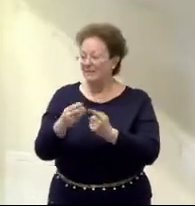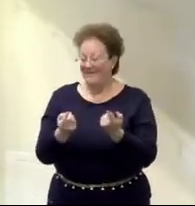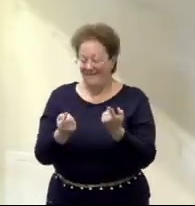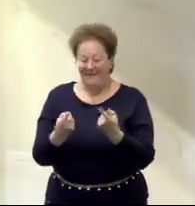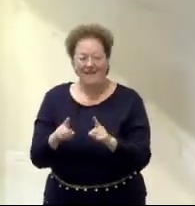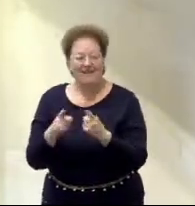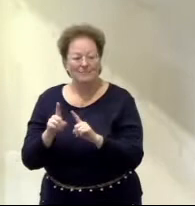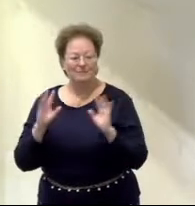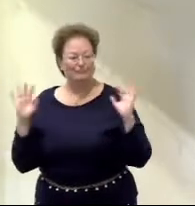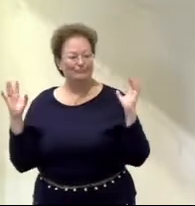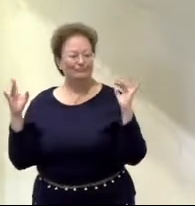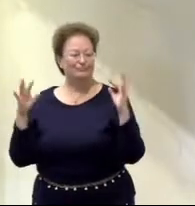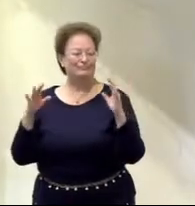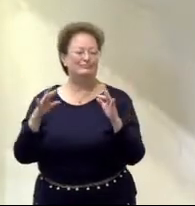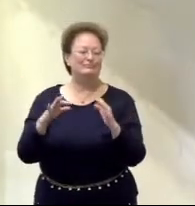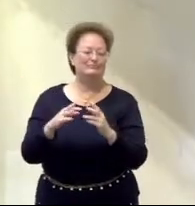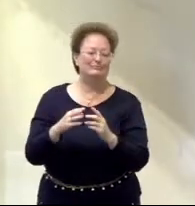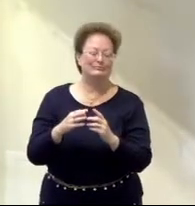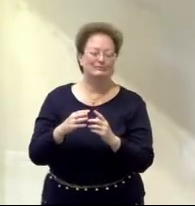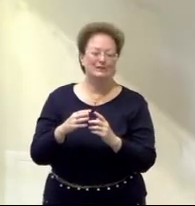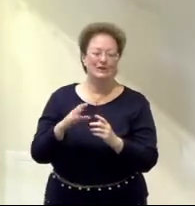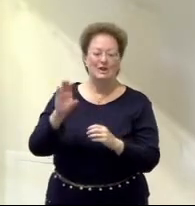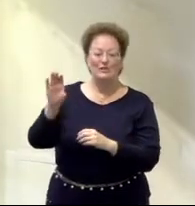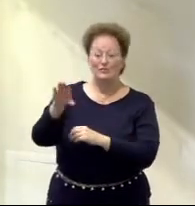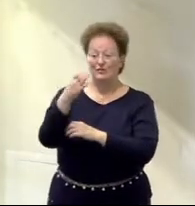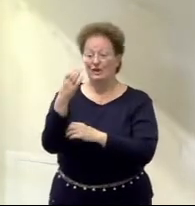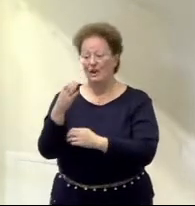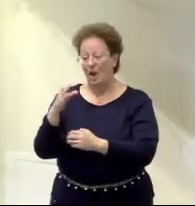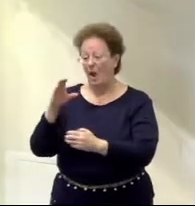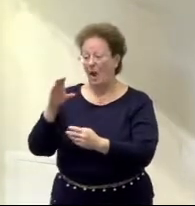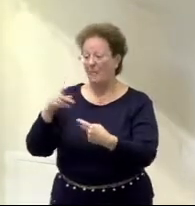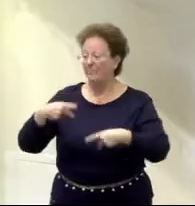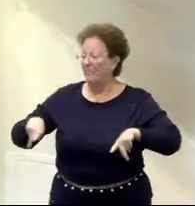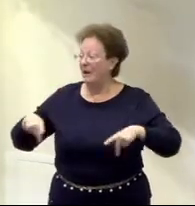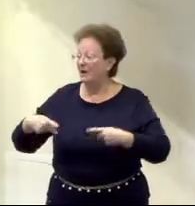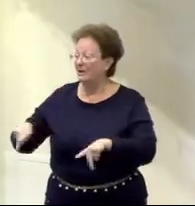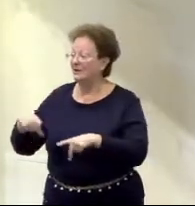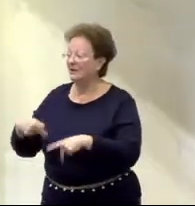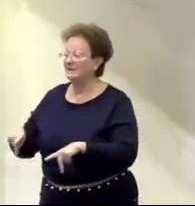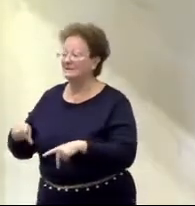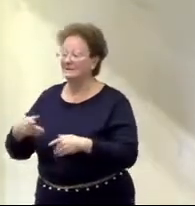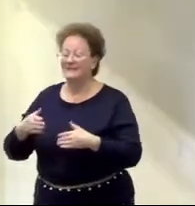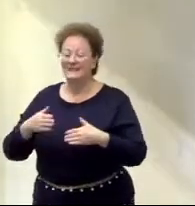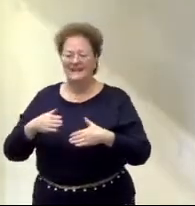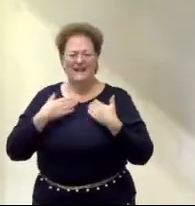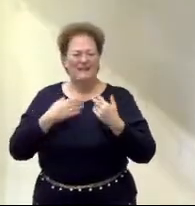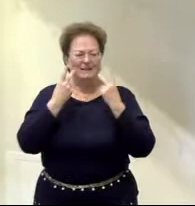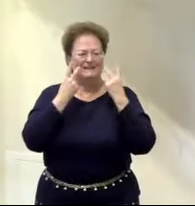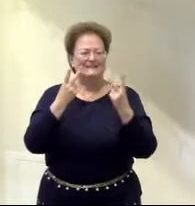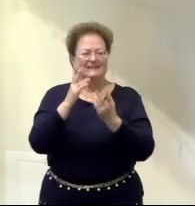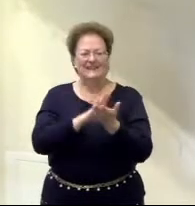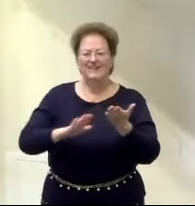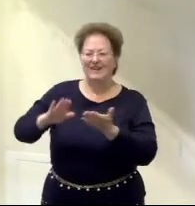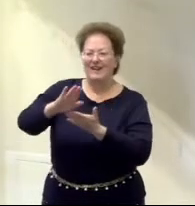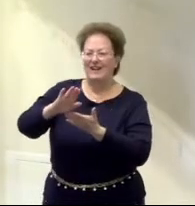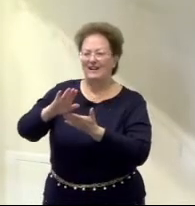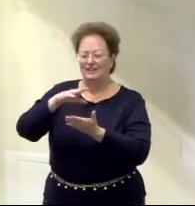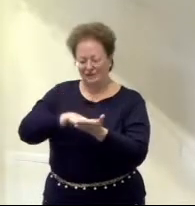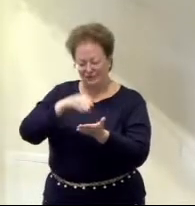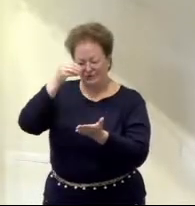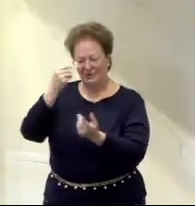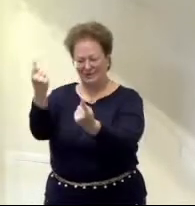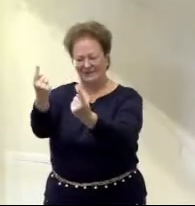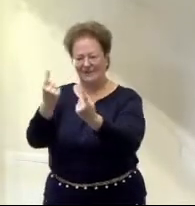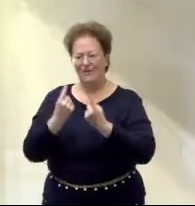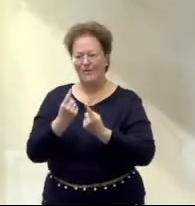and gatherings. I love the Christmas parties. I also love seeing college students as they return home and other family and friends